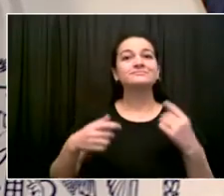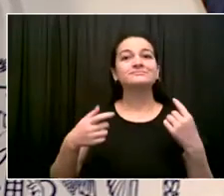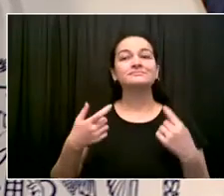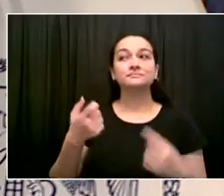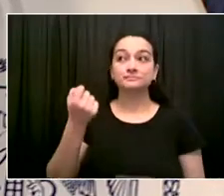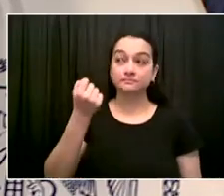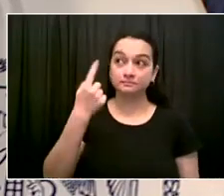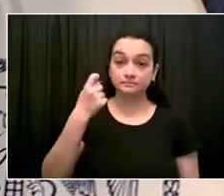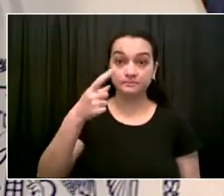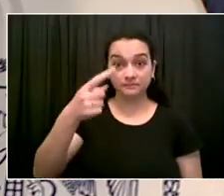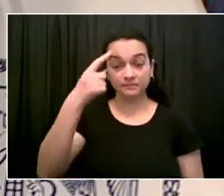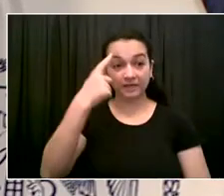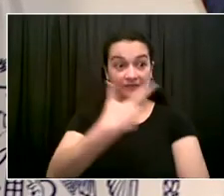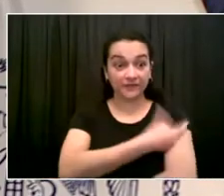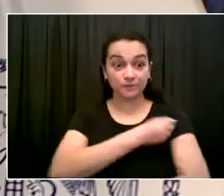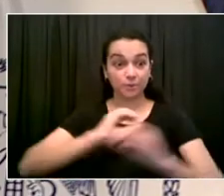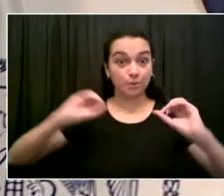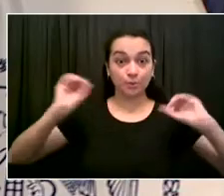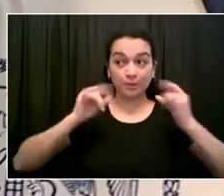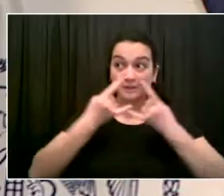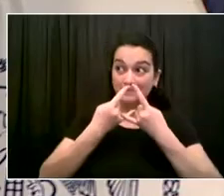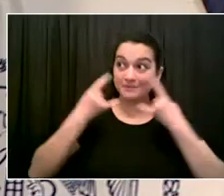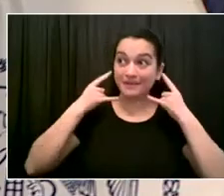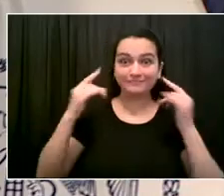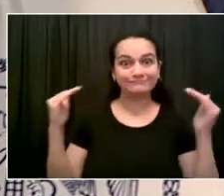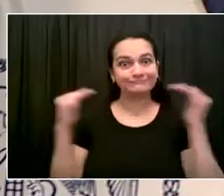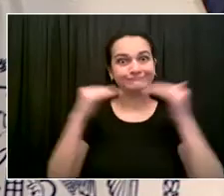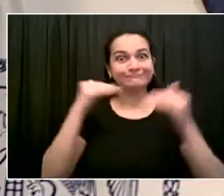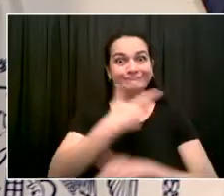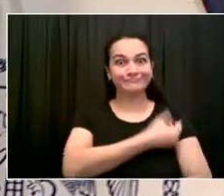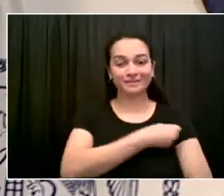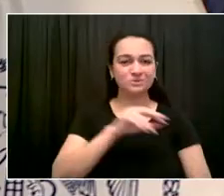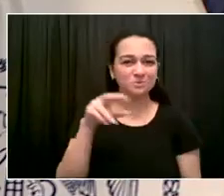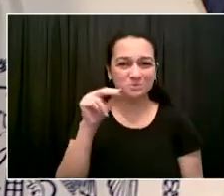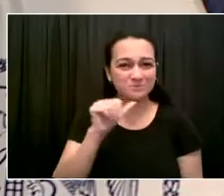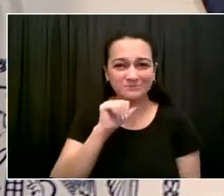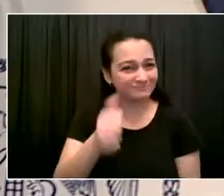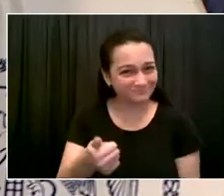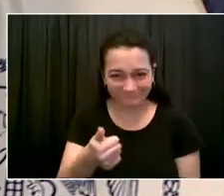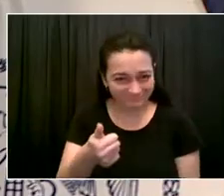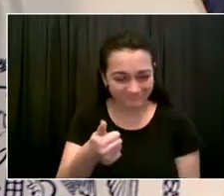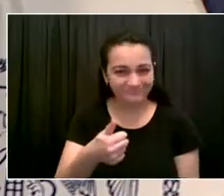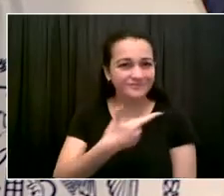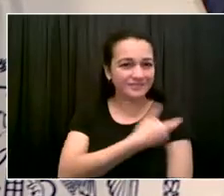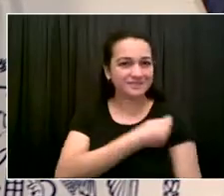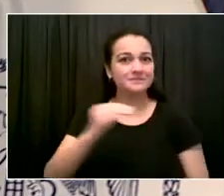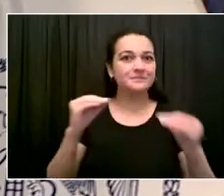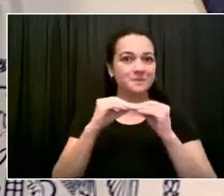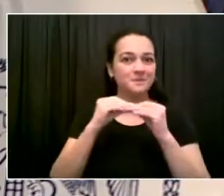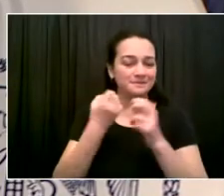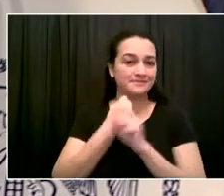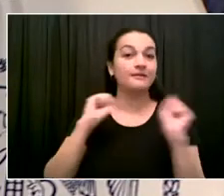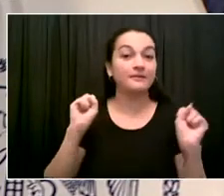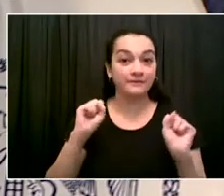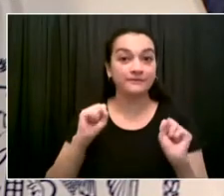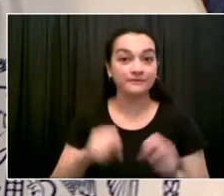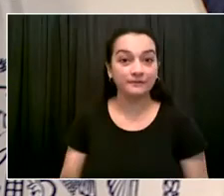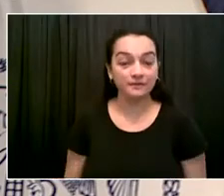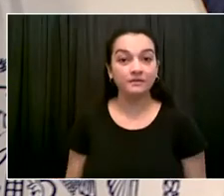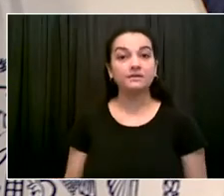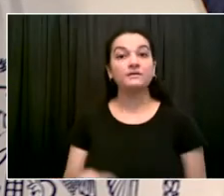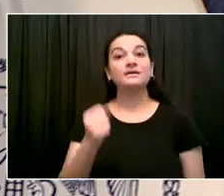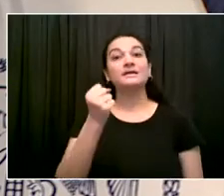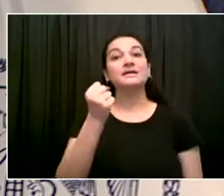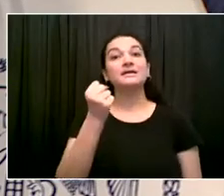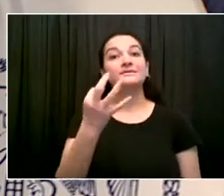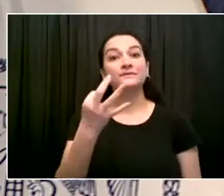vaccinated people, you still have more freedom than folks who are not vaccinated. So it's really strategic. It's about keeping the